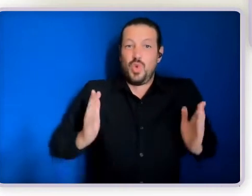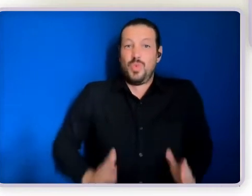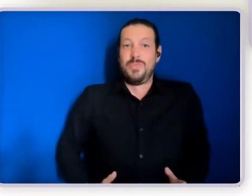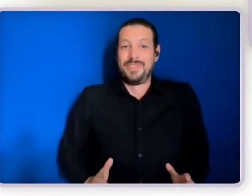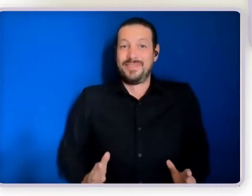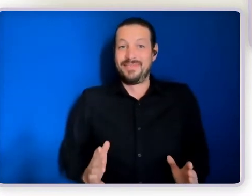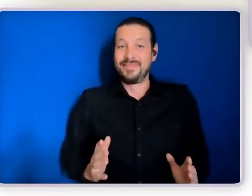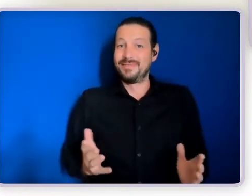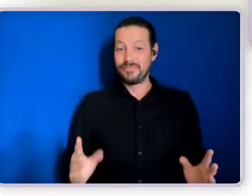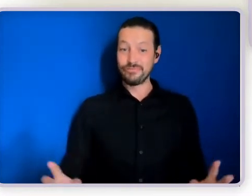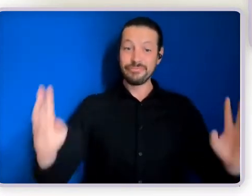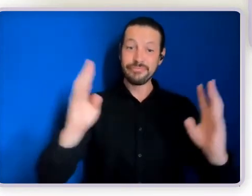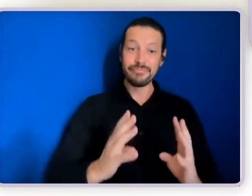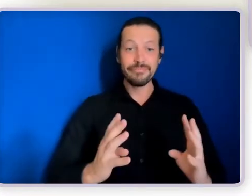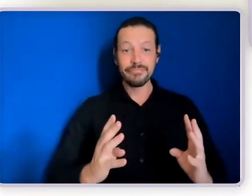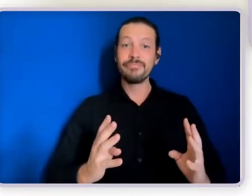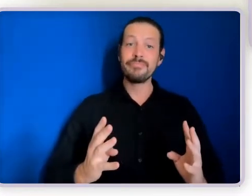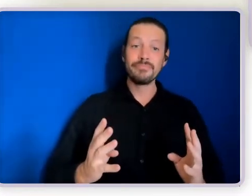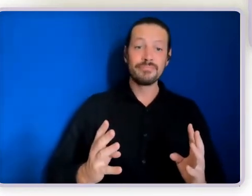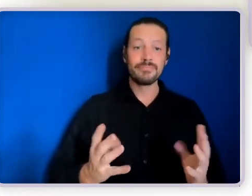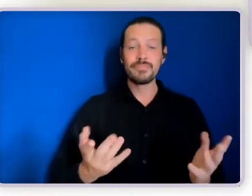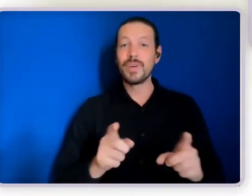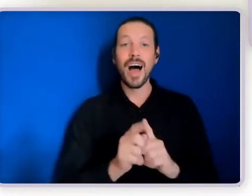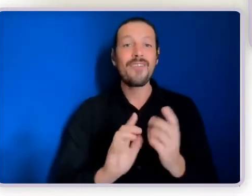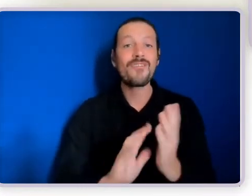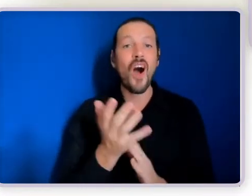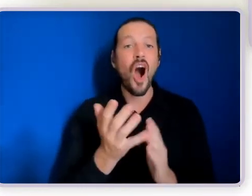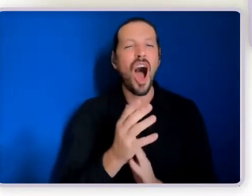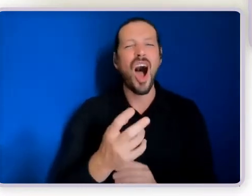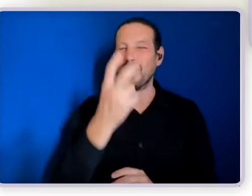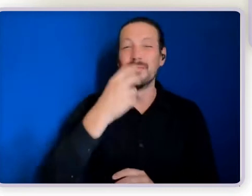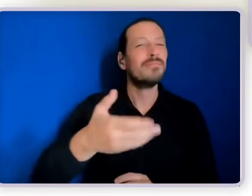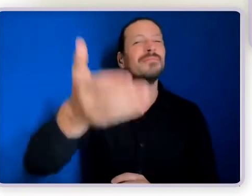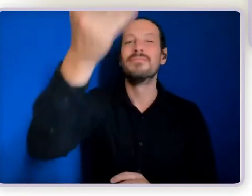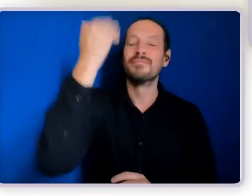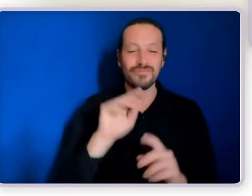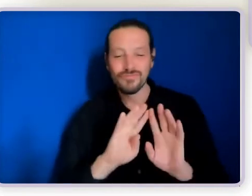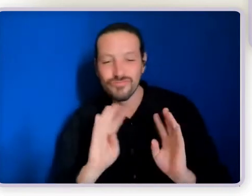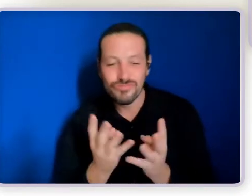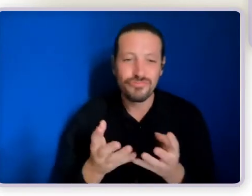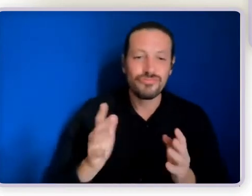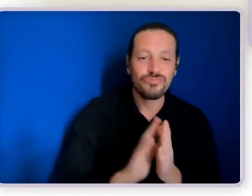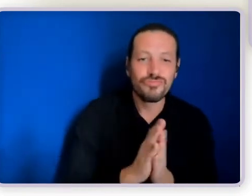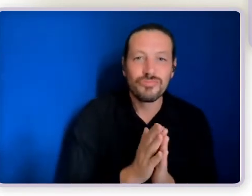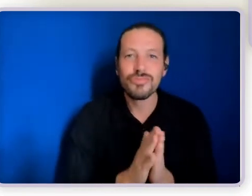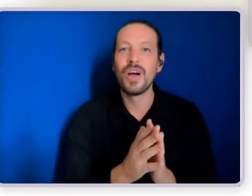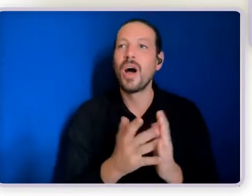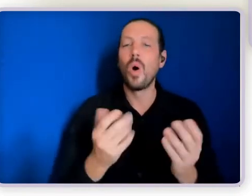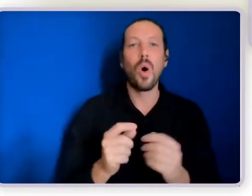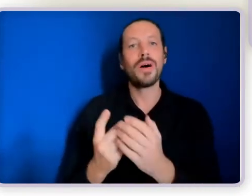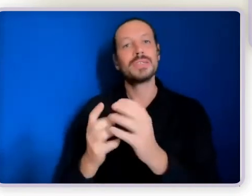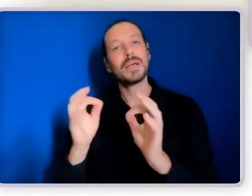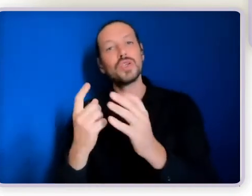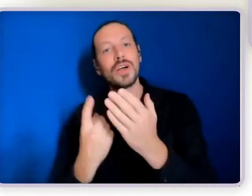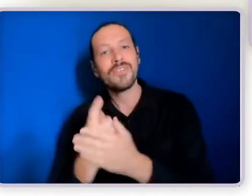gathering, gathering, know, gathering around a campfire, gathering at events in people's lives, gathering to share